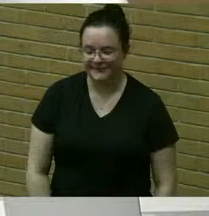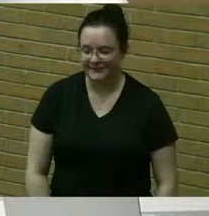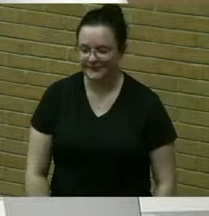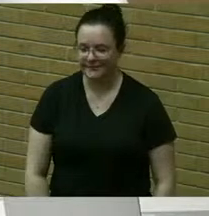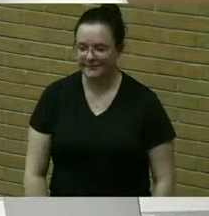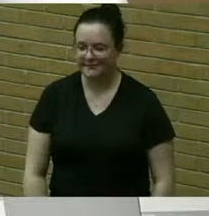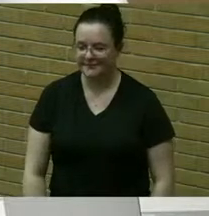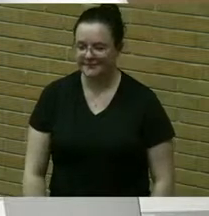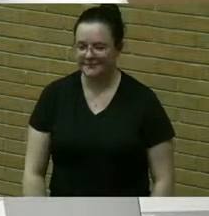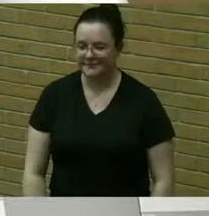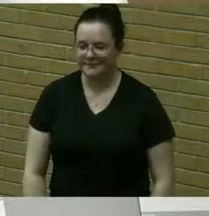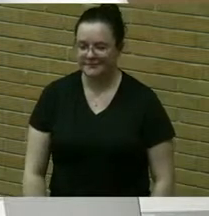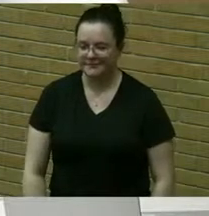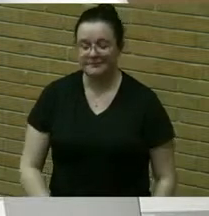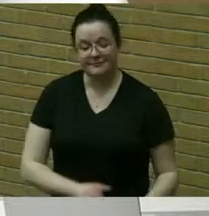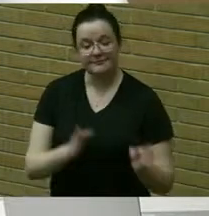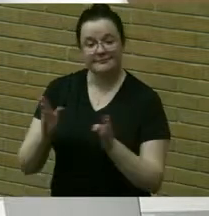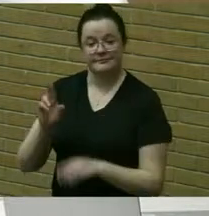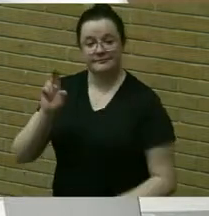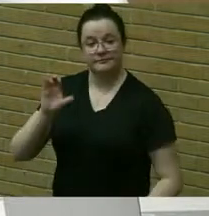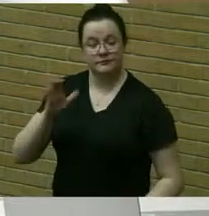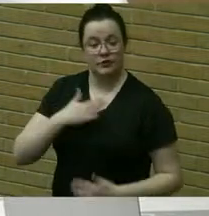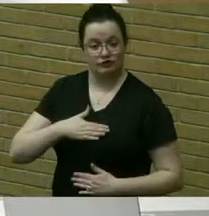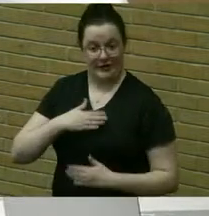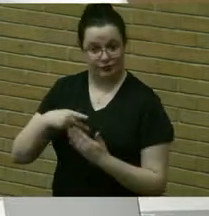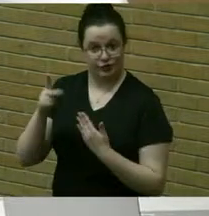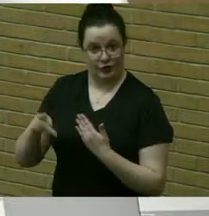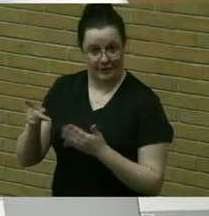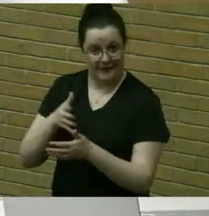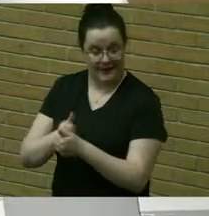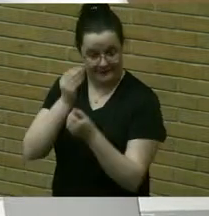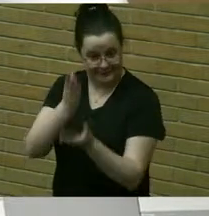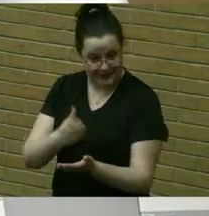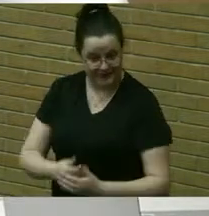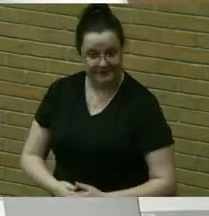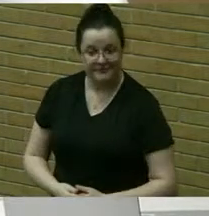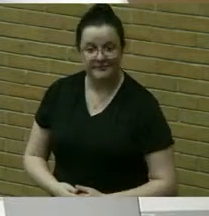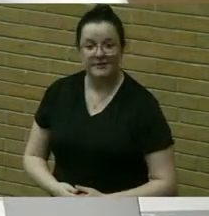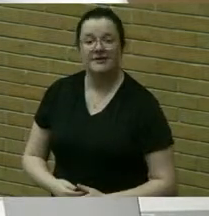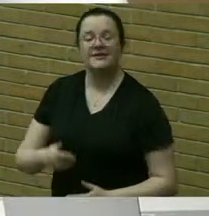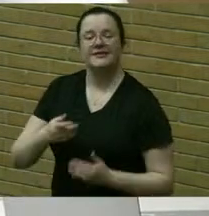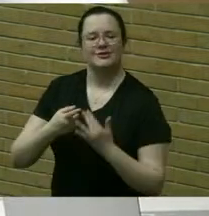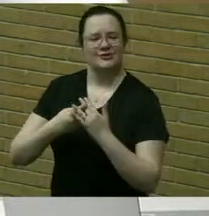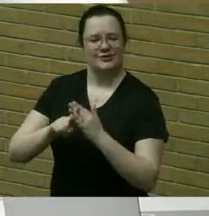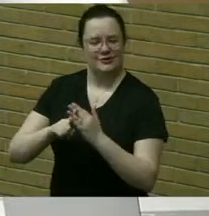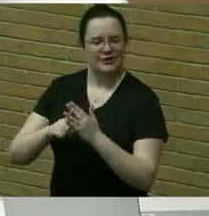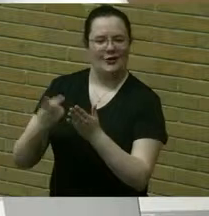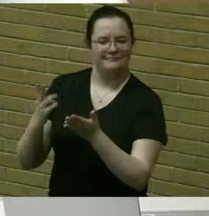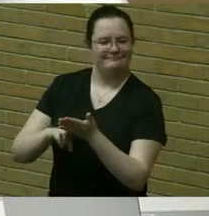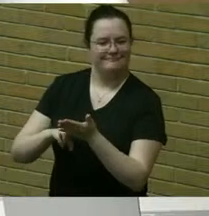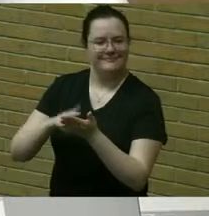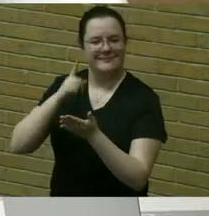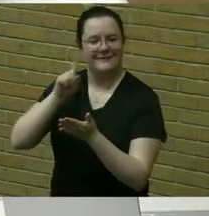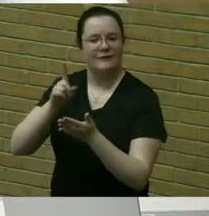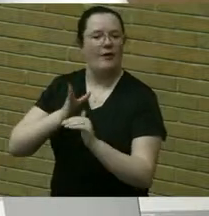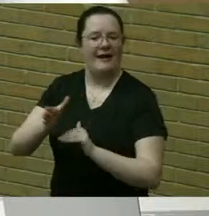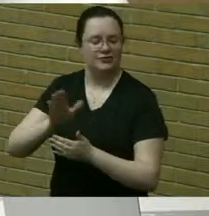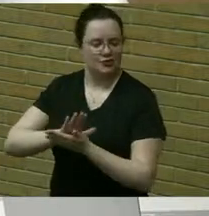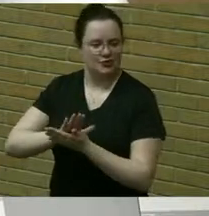in update to our recreation programs we began registration of a supplemental after school program